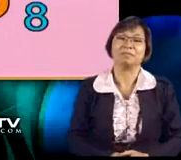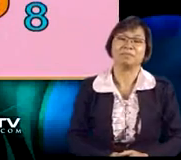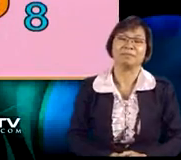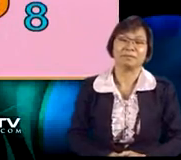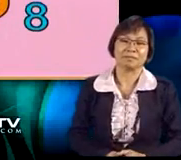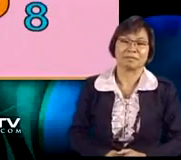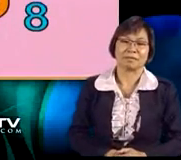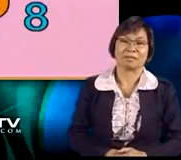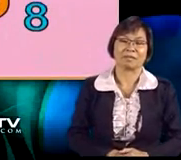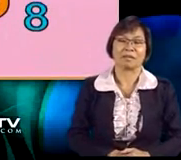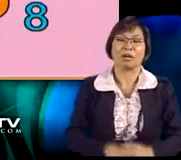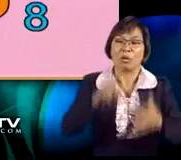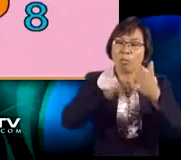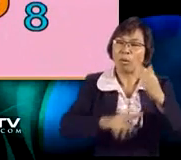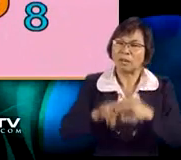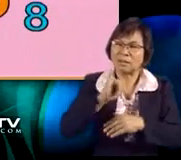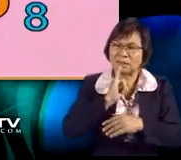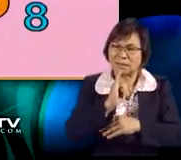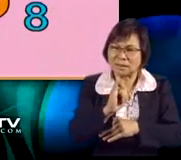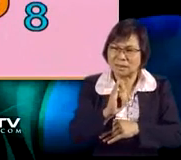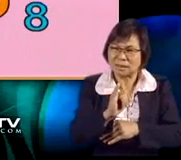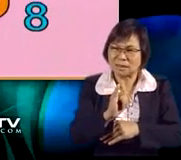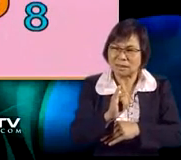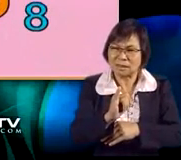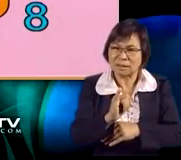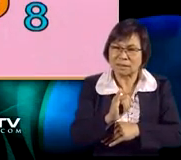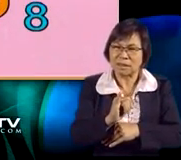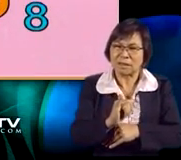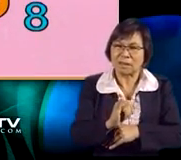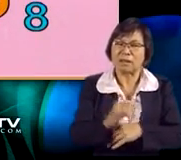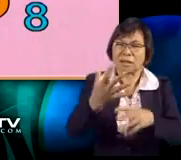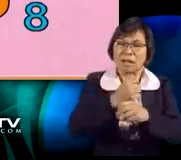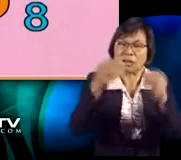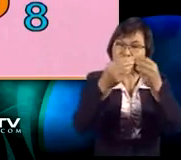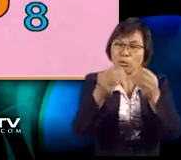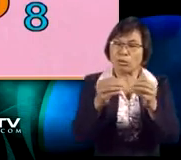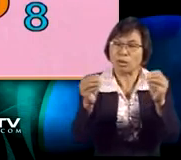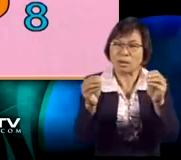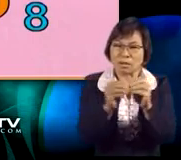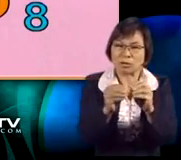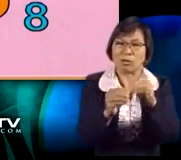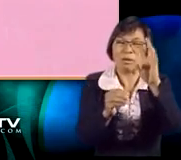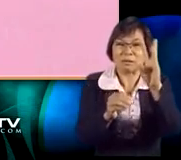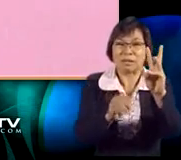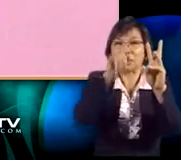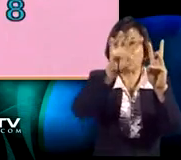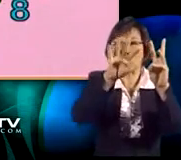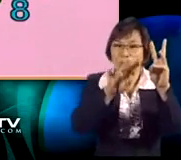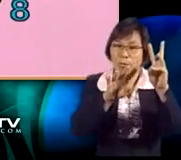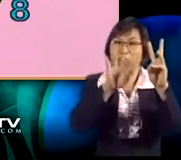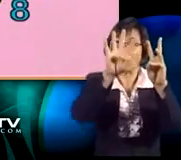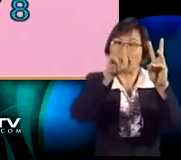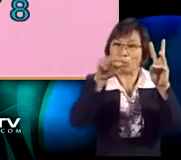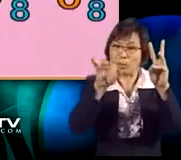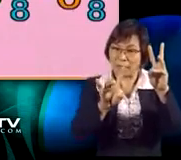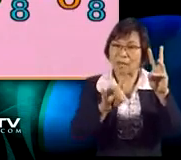put it together with the sum of the fractions. Which is 4 8. And we get a